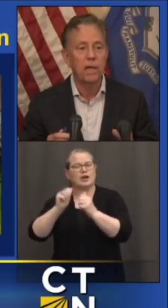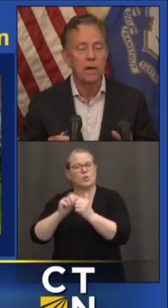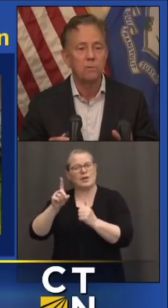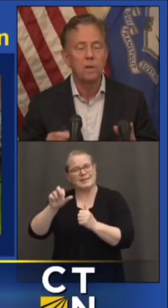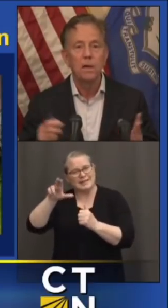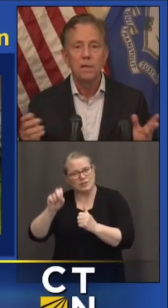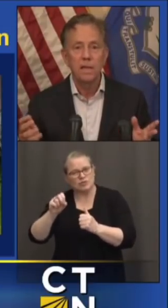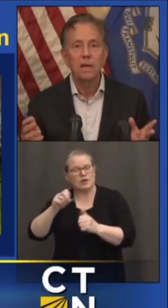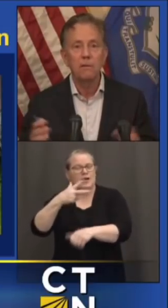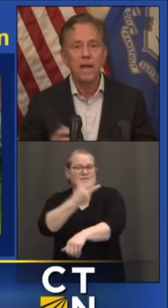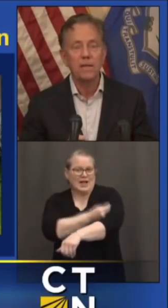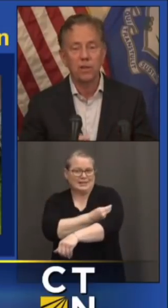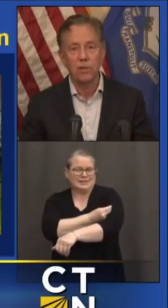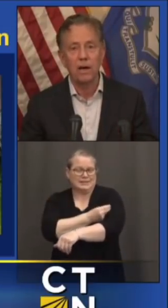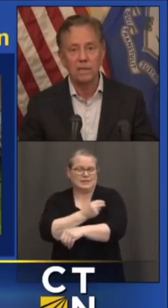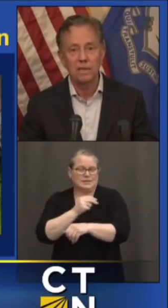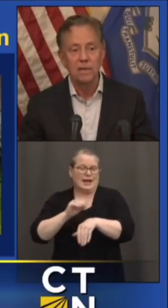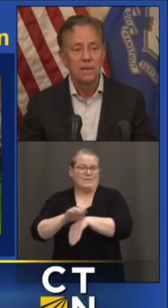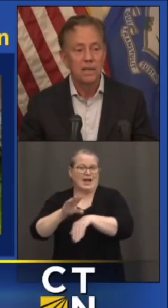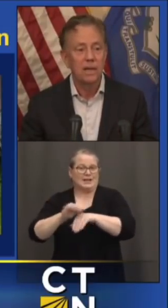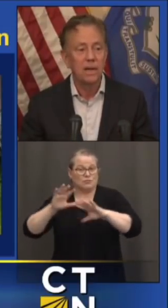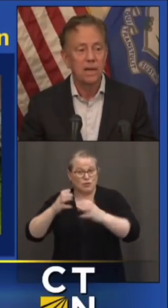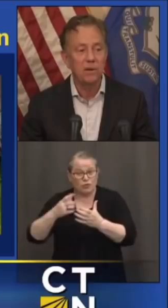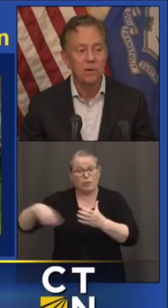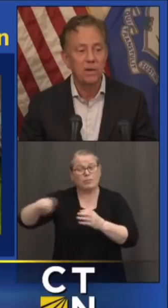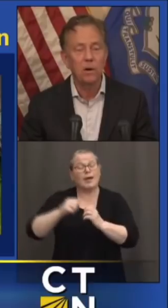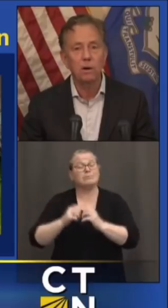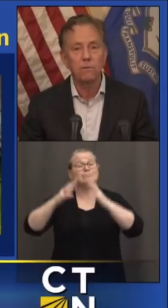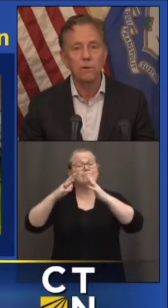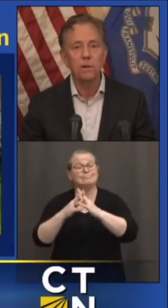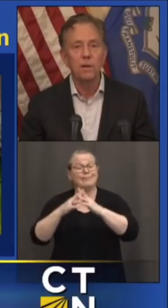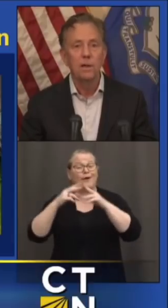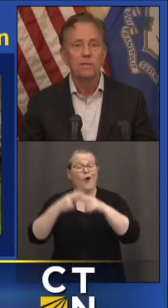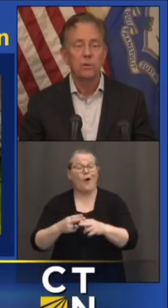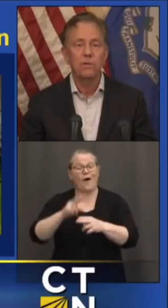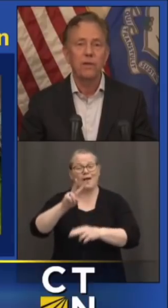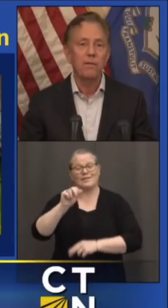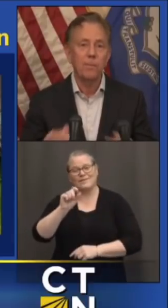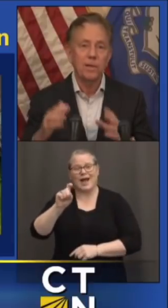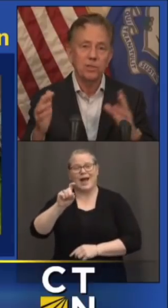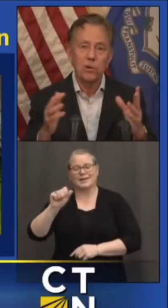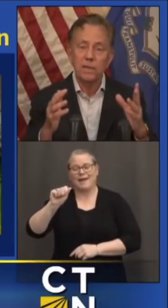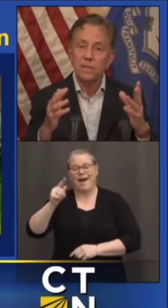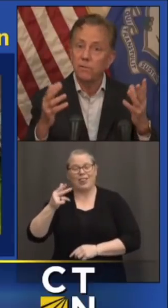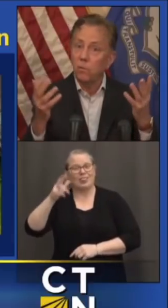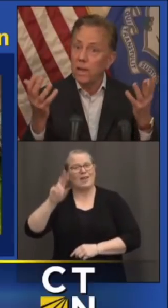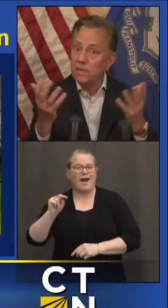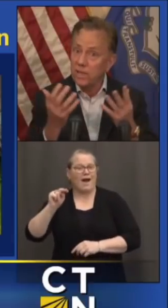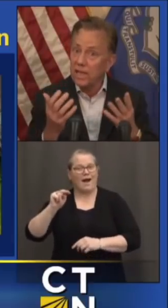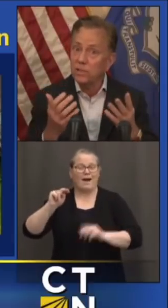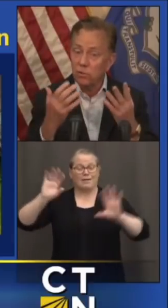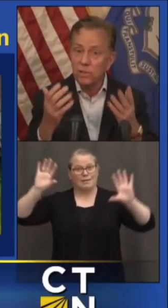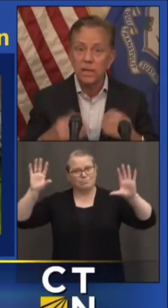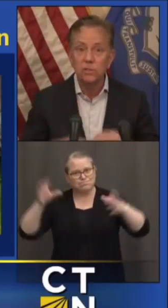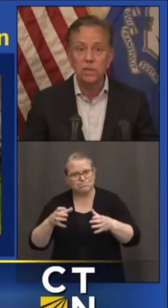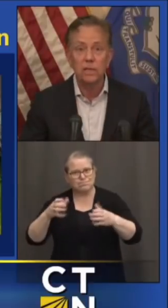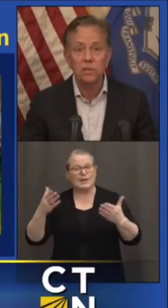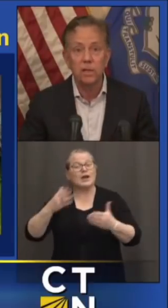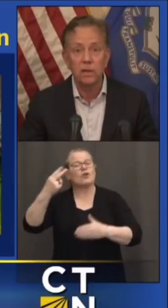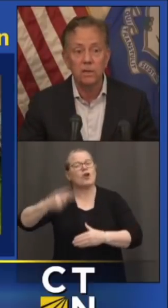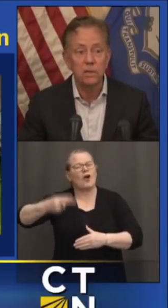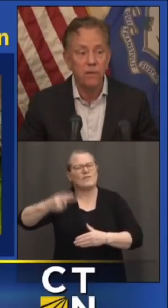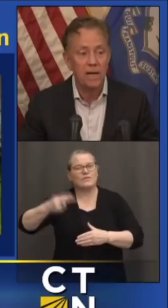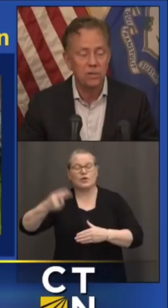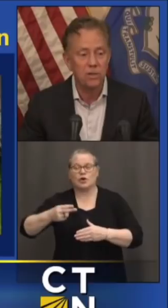head of Trinity Health. They did a Vax-a-thon. They did it here in Hartford. Sort of everybody's trying different ways to get your attention,